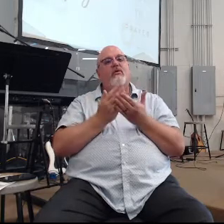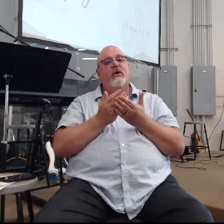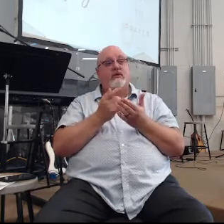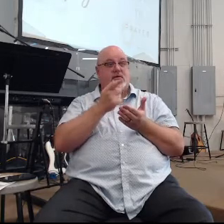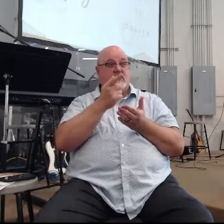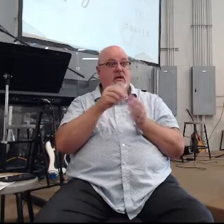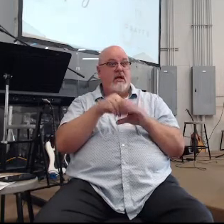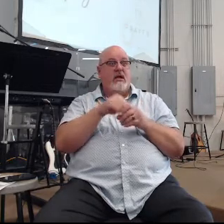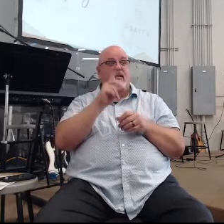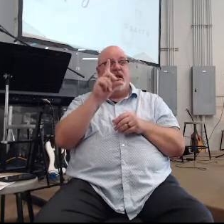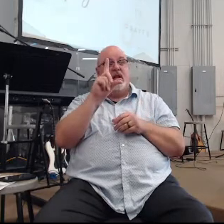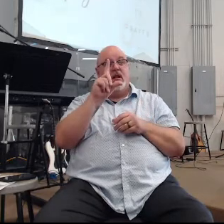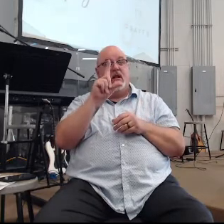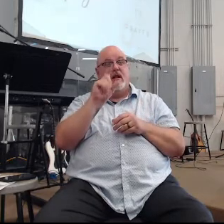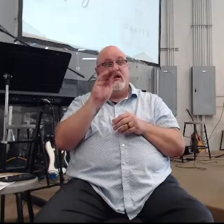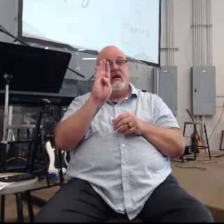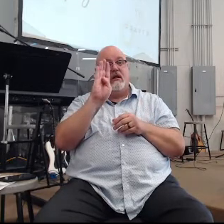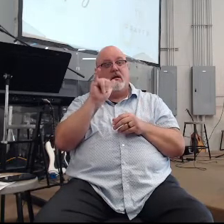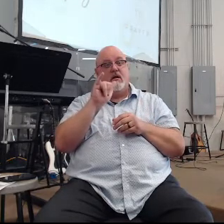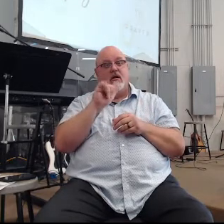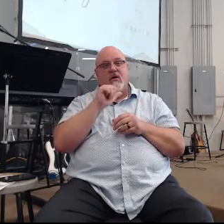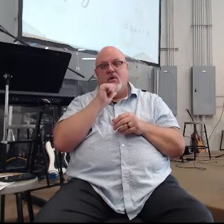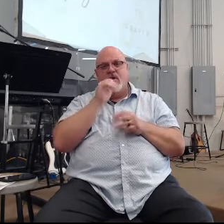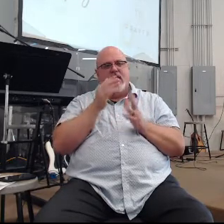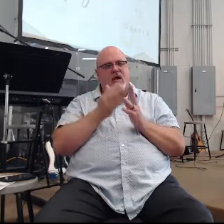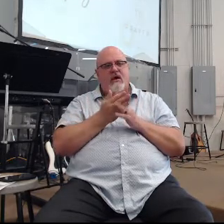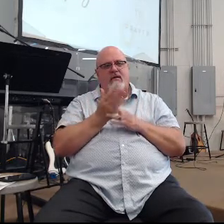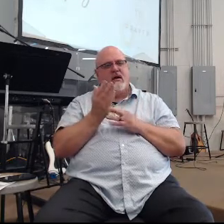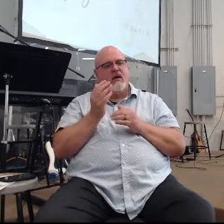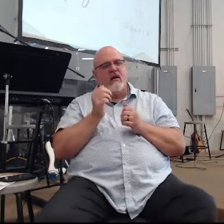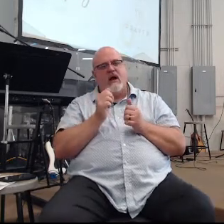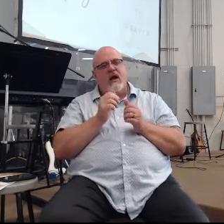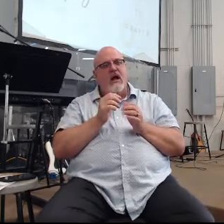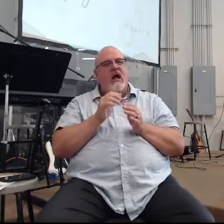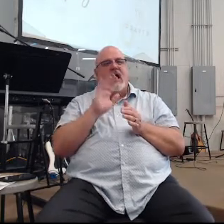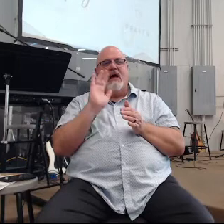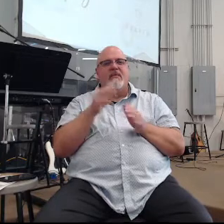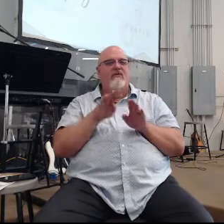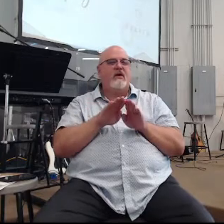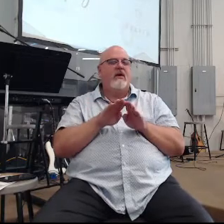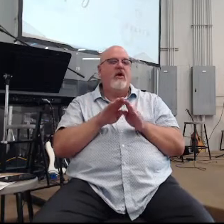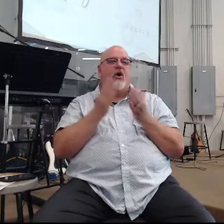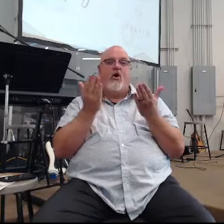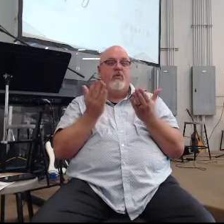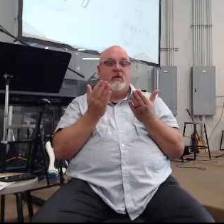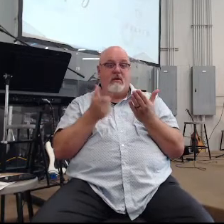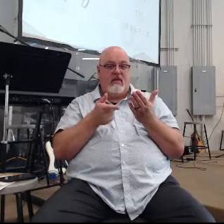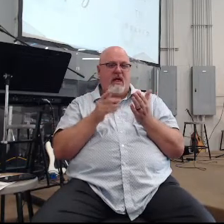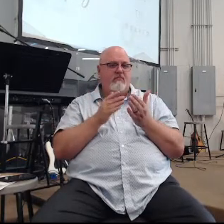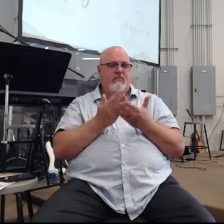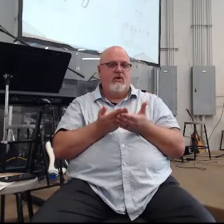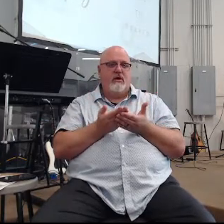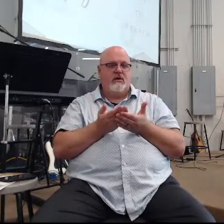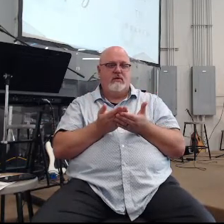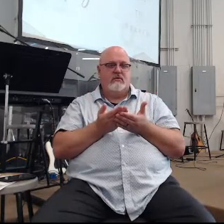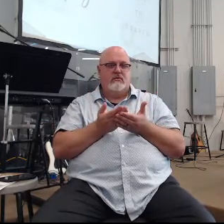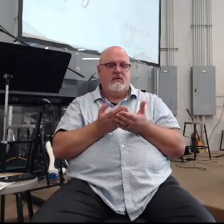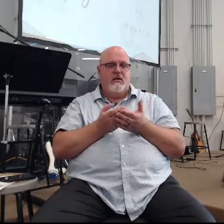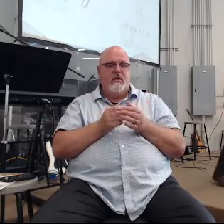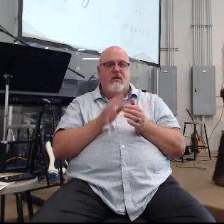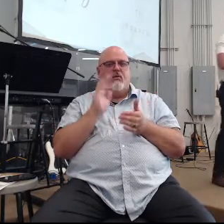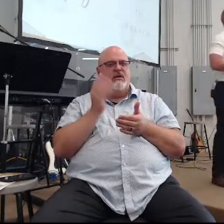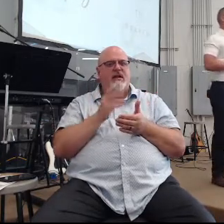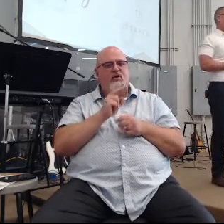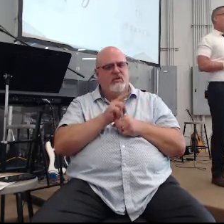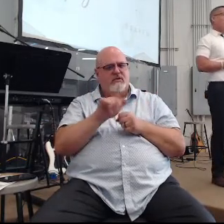out in the lobby at the table we're not going to go through I'm not going to ever open this book up on a Sunday that I know of that's not what we're here for we're here